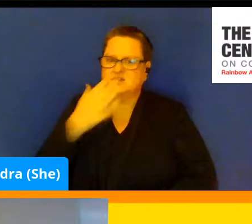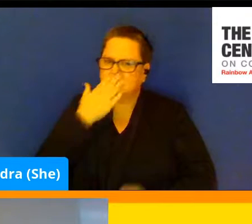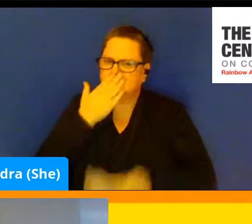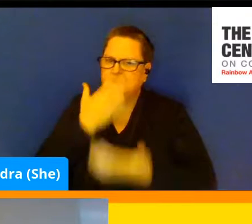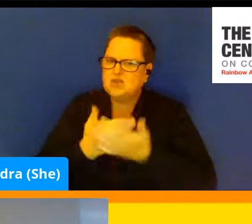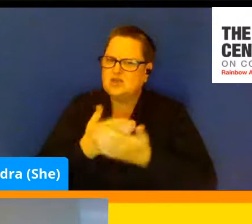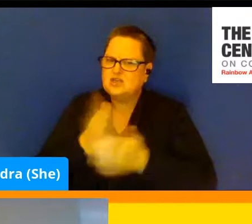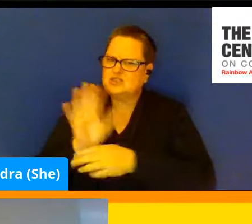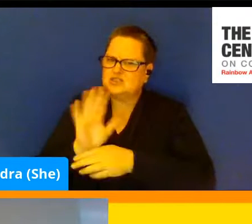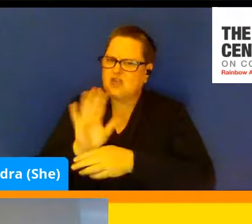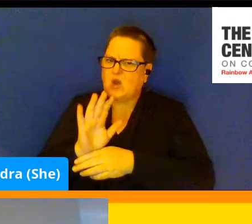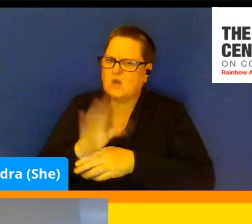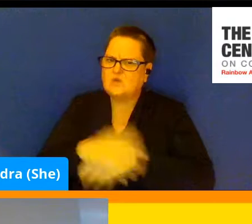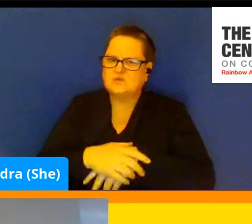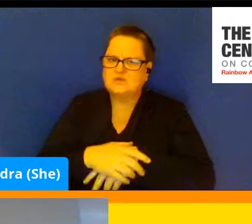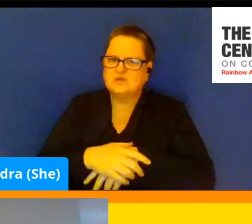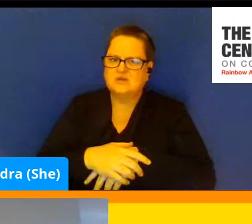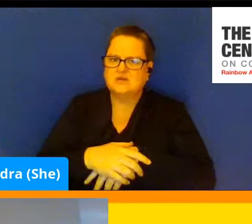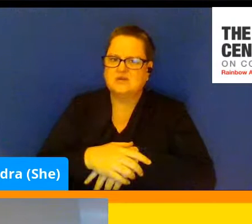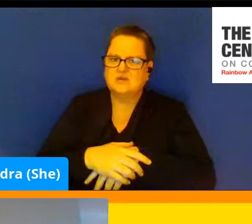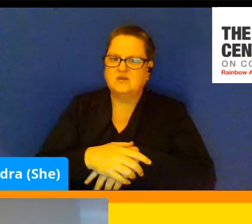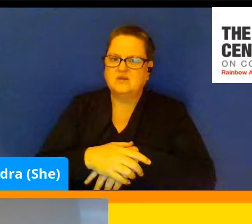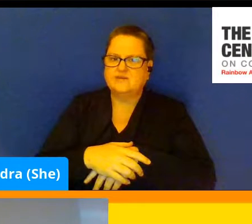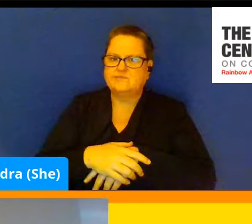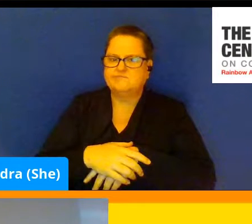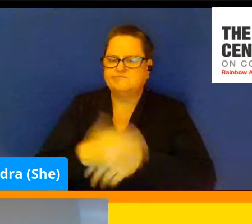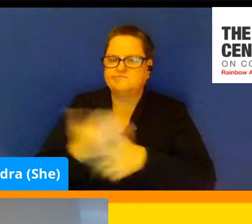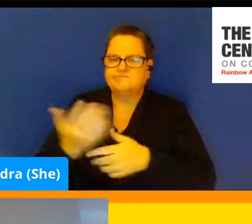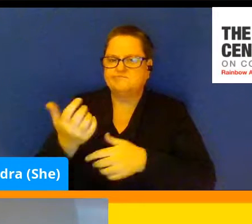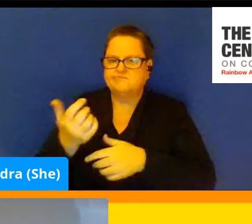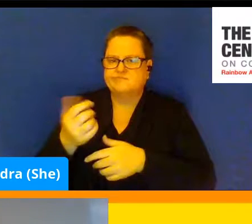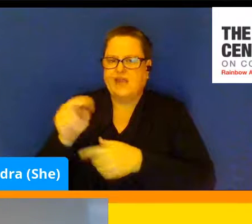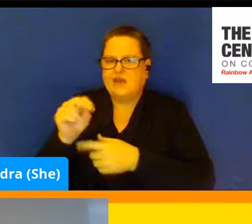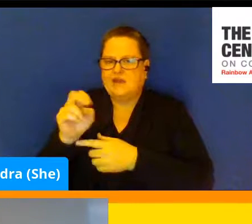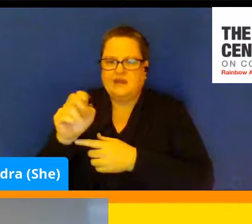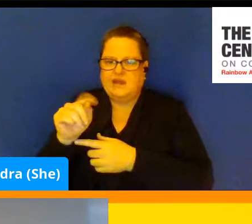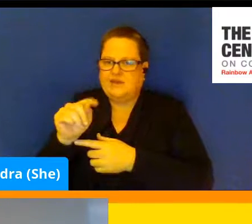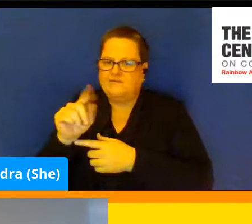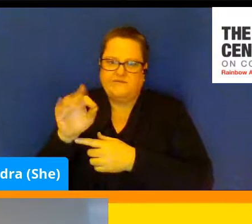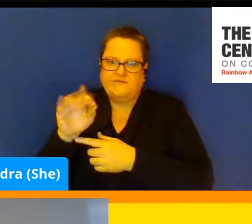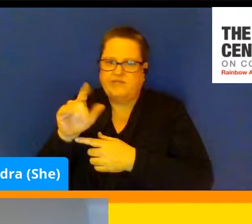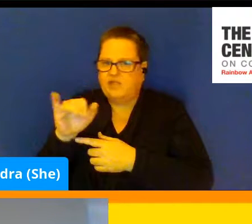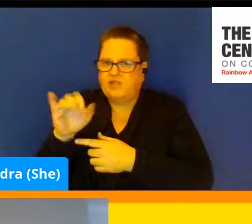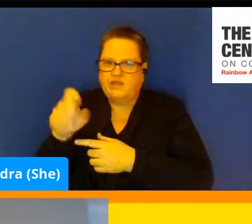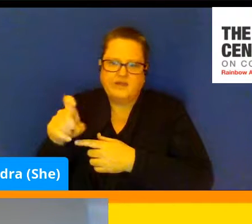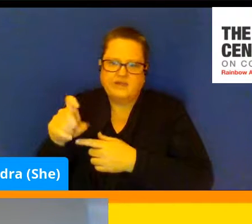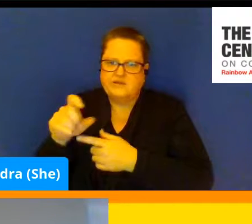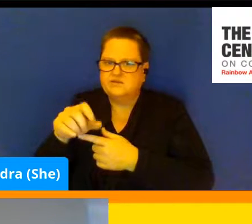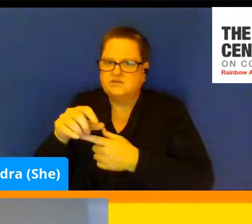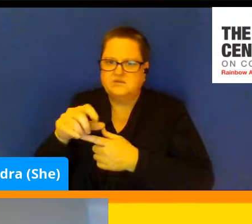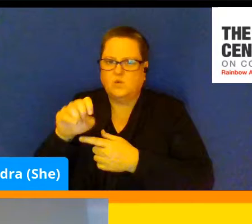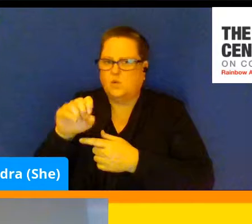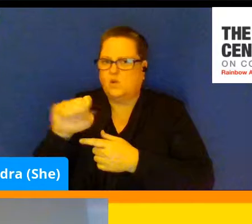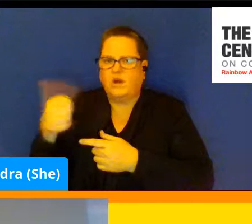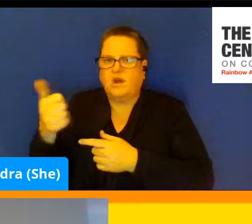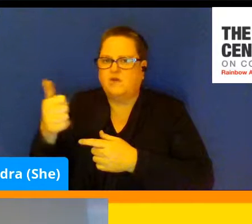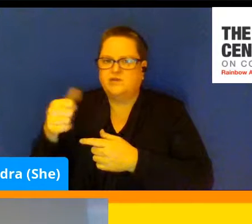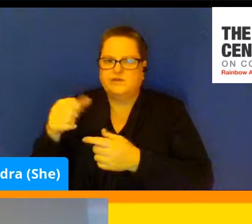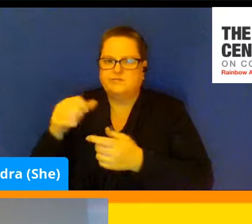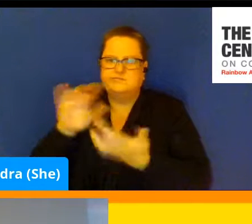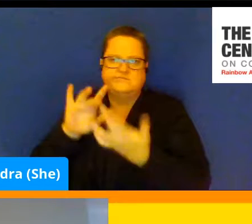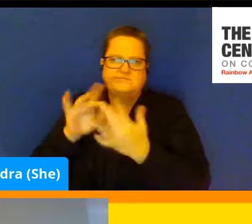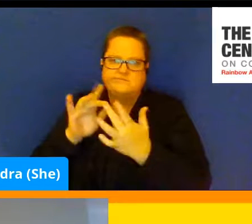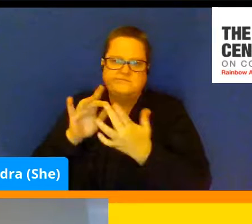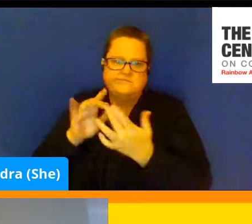Netflix or a different kind of streaming service, or whether it's just on a channel on TV. Maybe sometimes